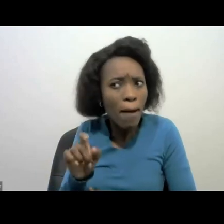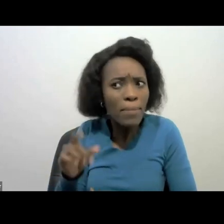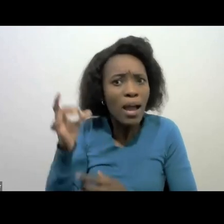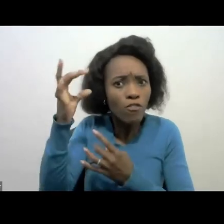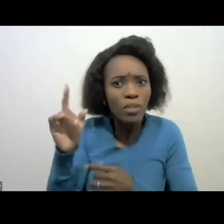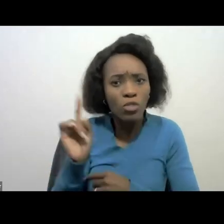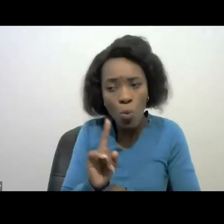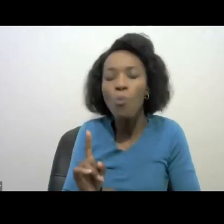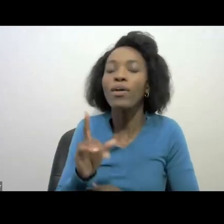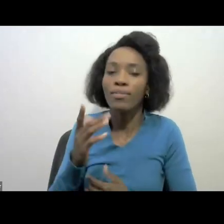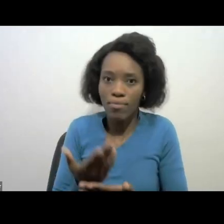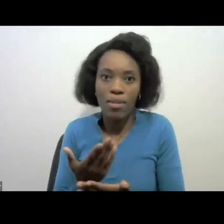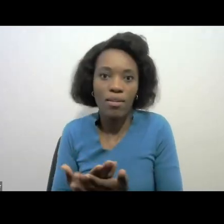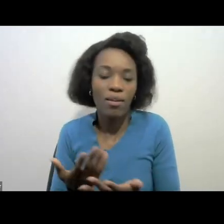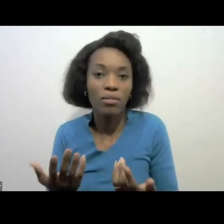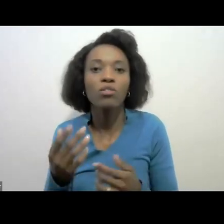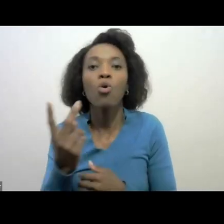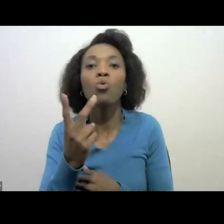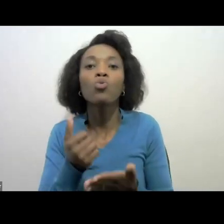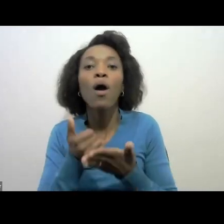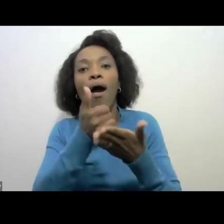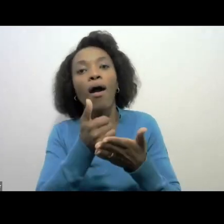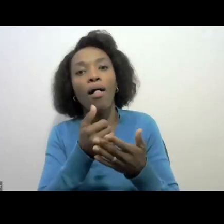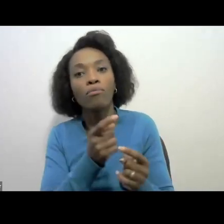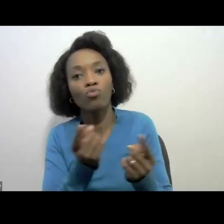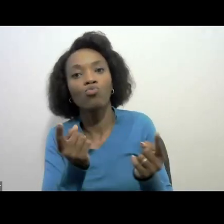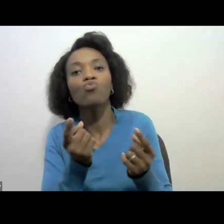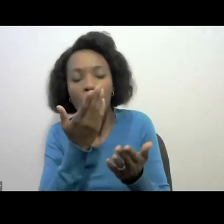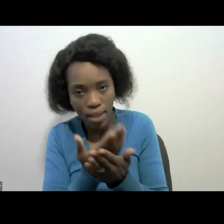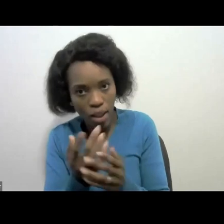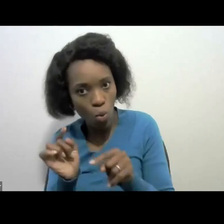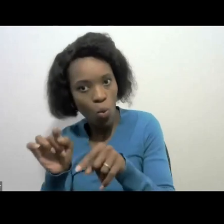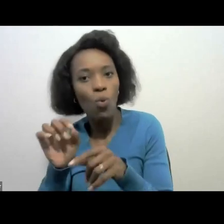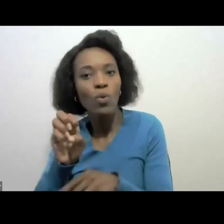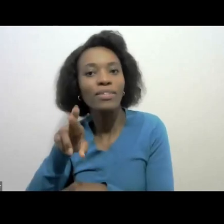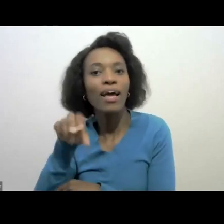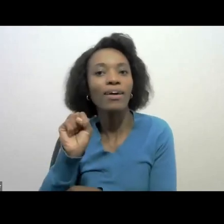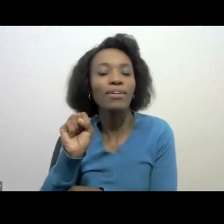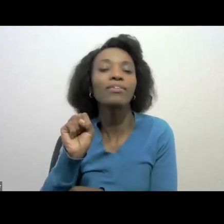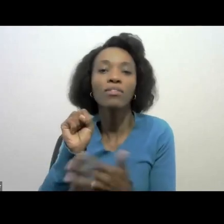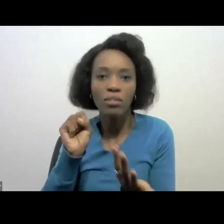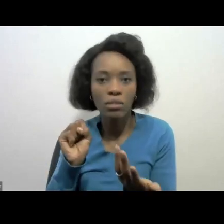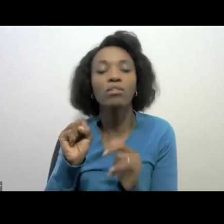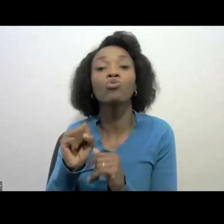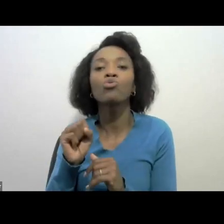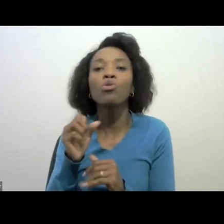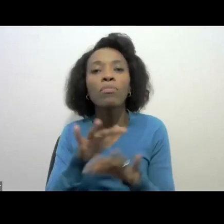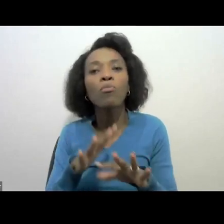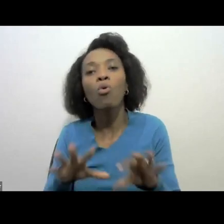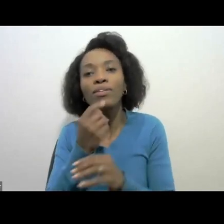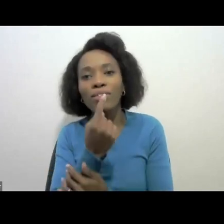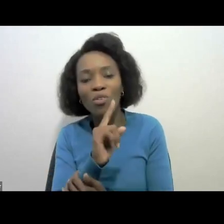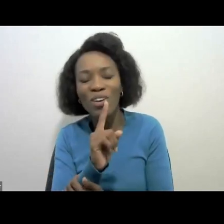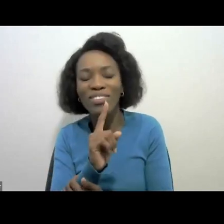need, especially to assist you to come to SaaS. And as everybody said, SaaS believe